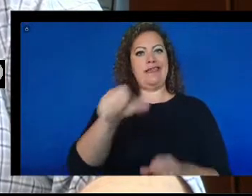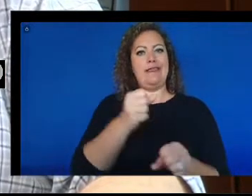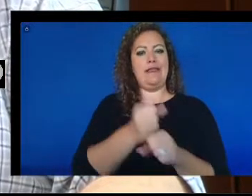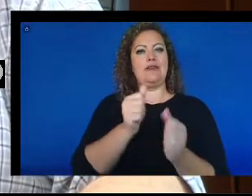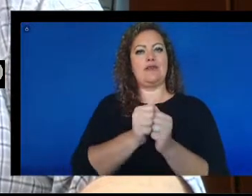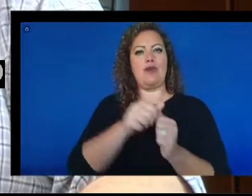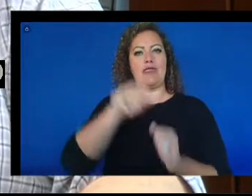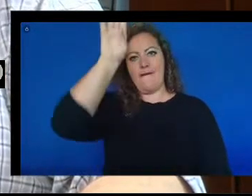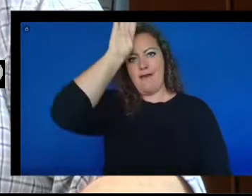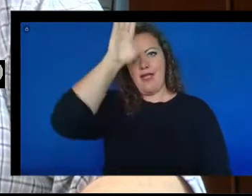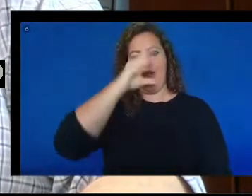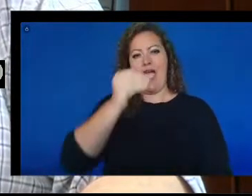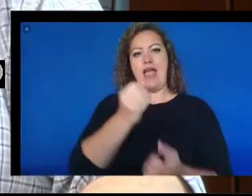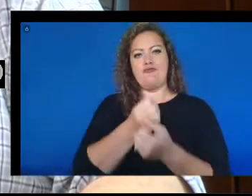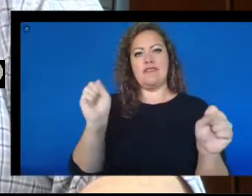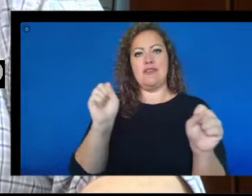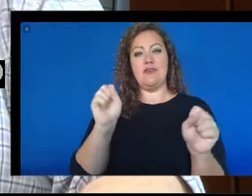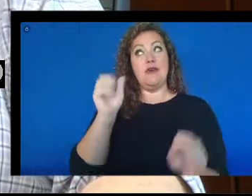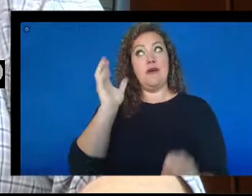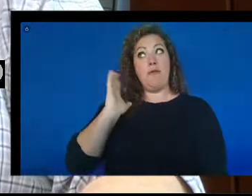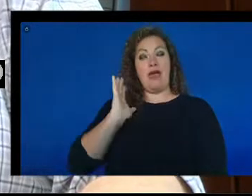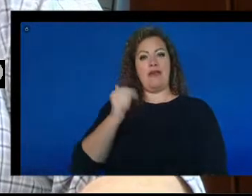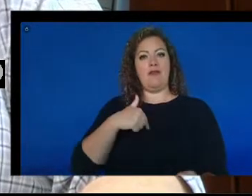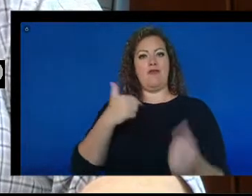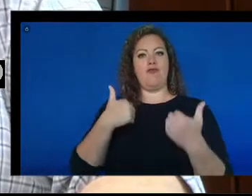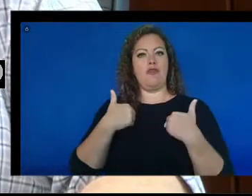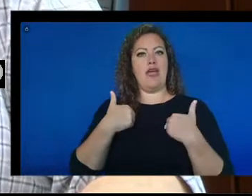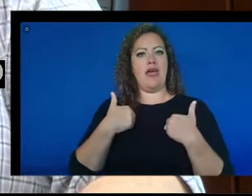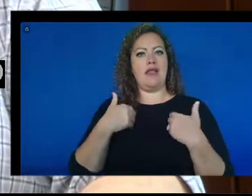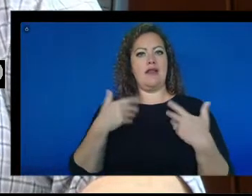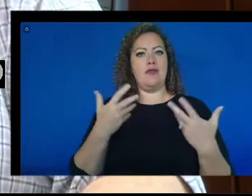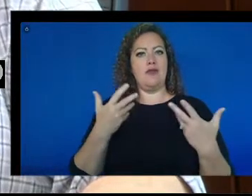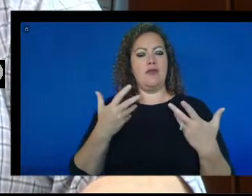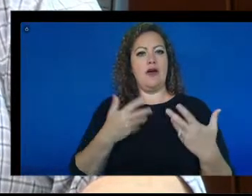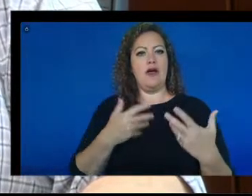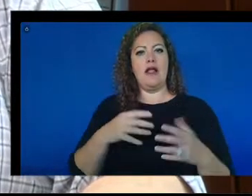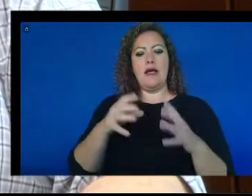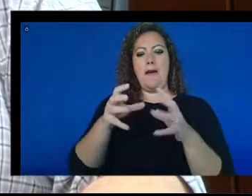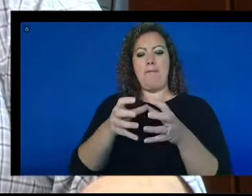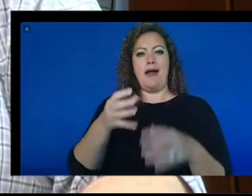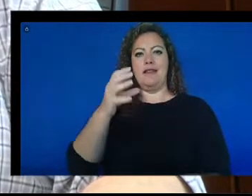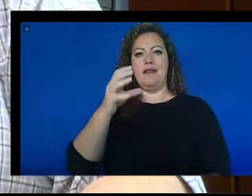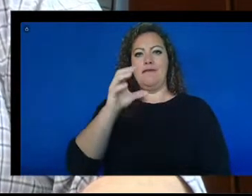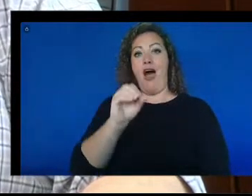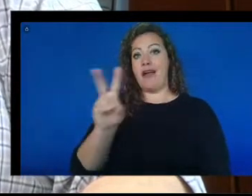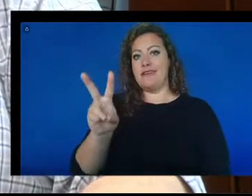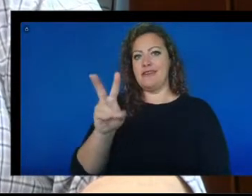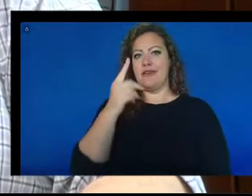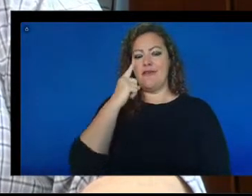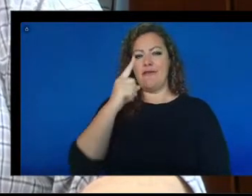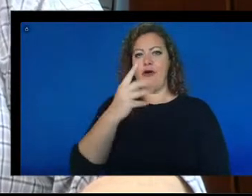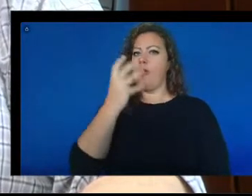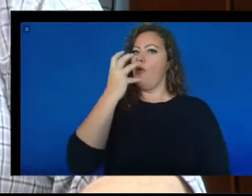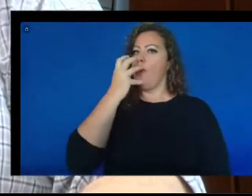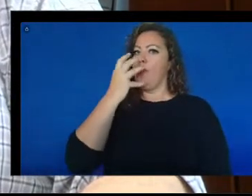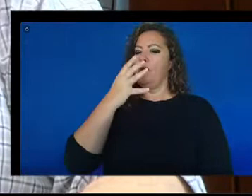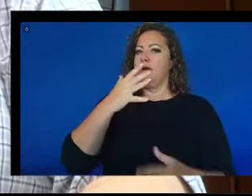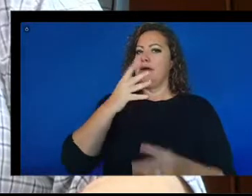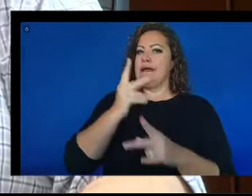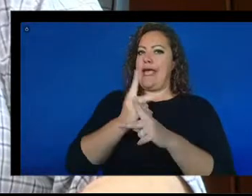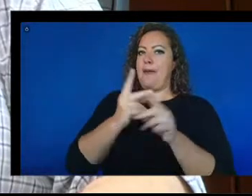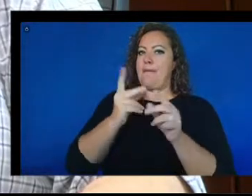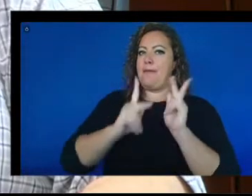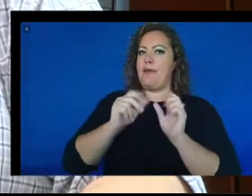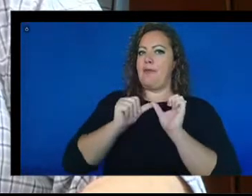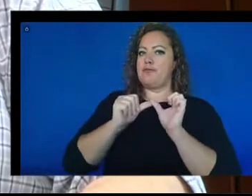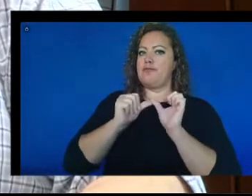rescue. In those days, all we had was a bottle of oxygen to keep people going until